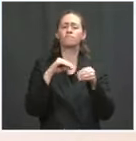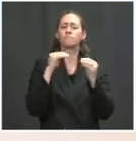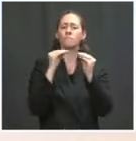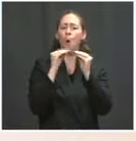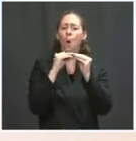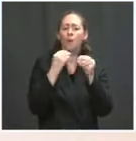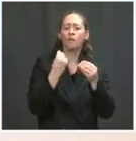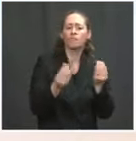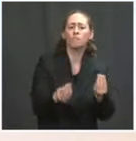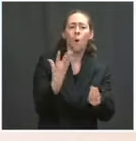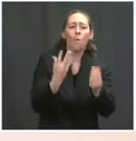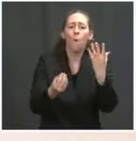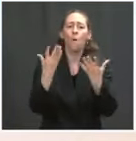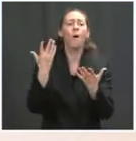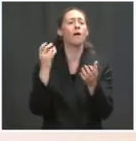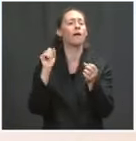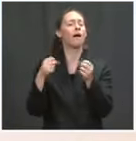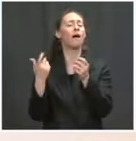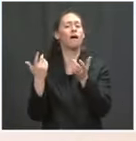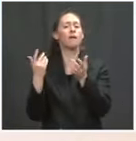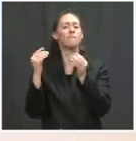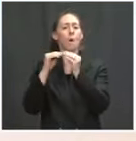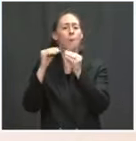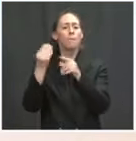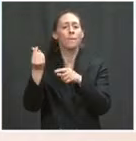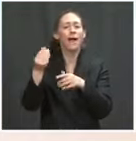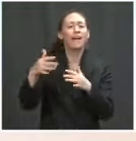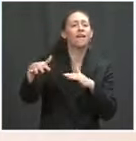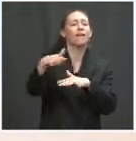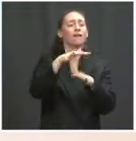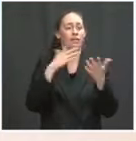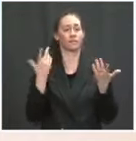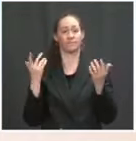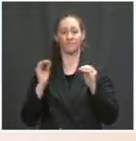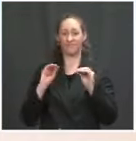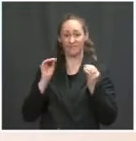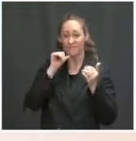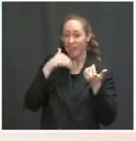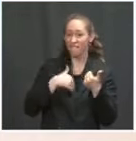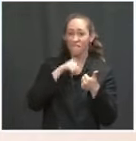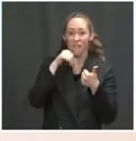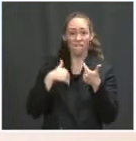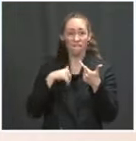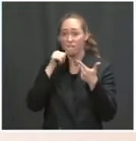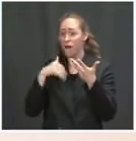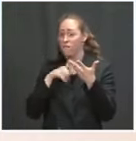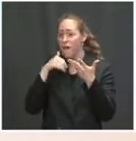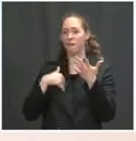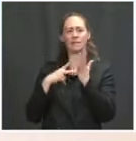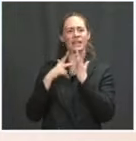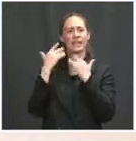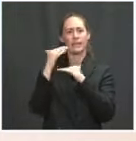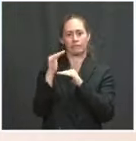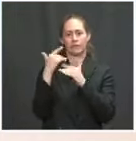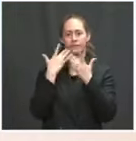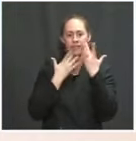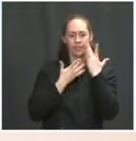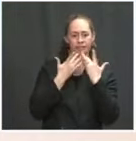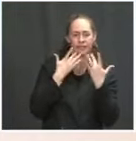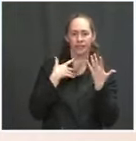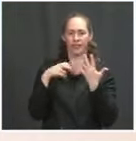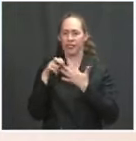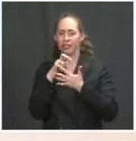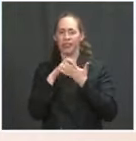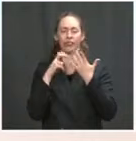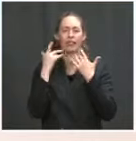to USDA programs, obviously my operation significantly limited. So the American Rescue Plan's